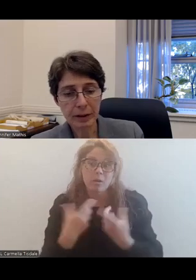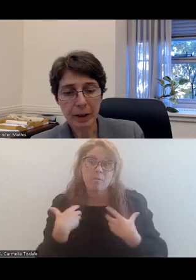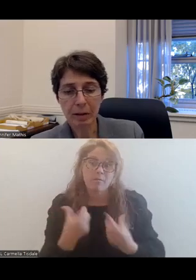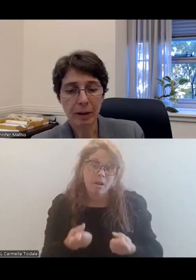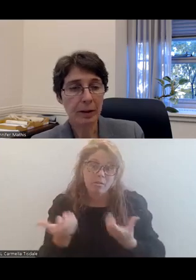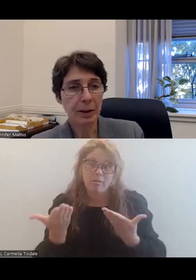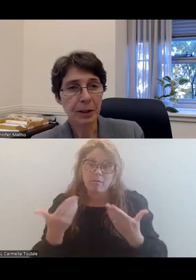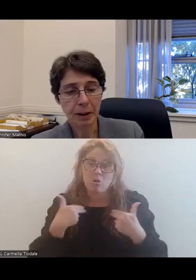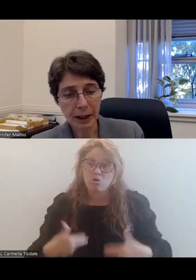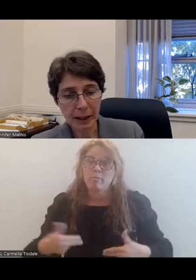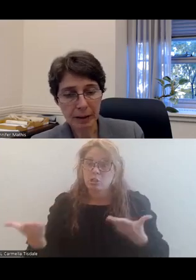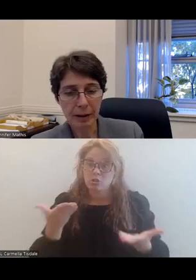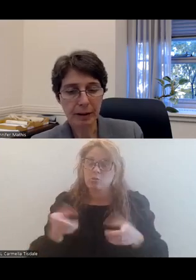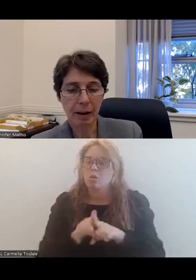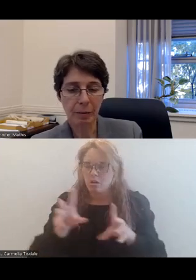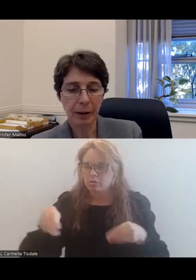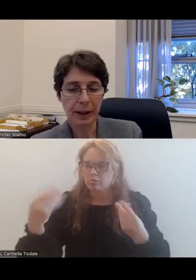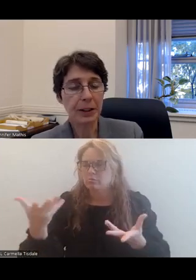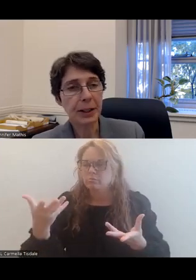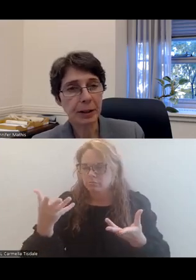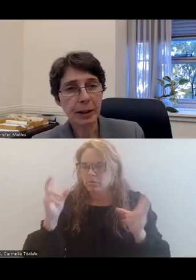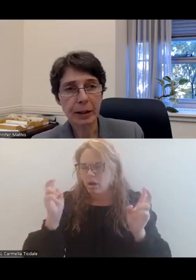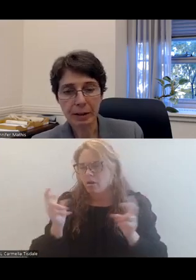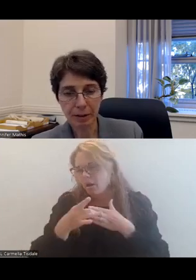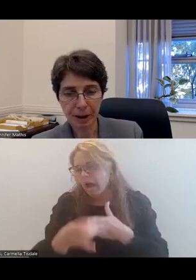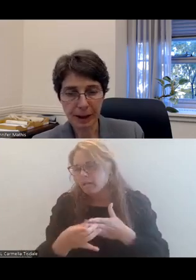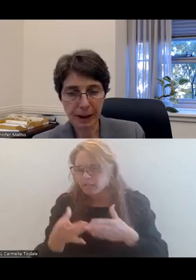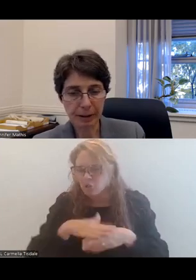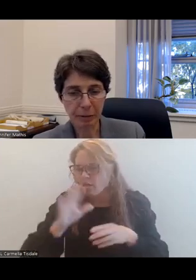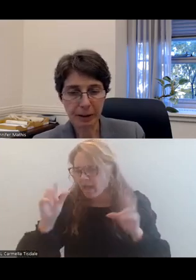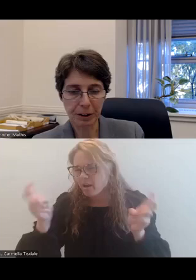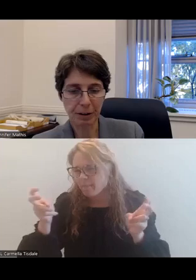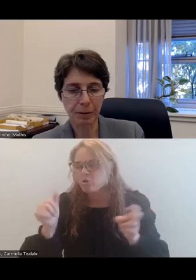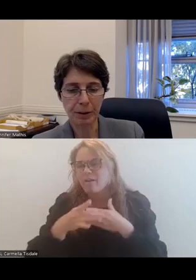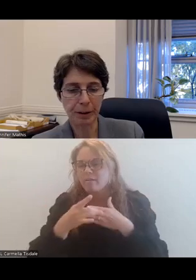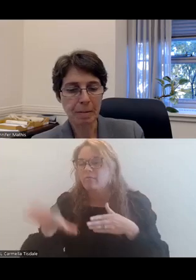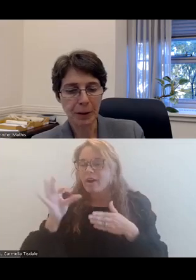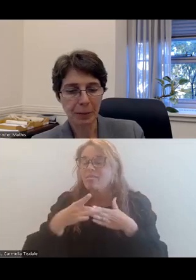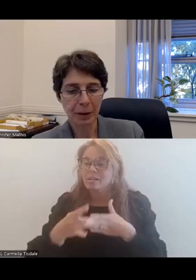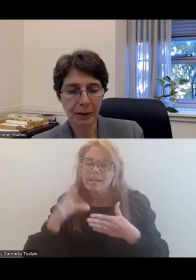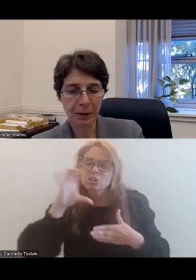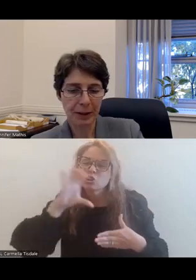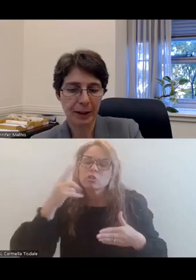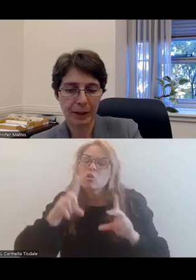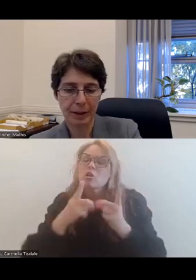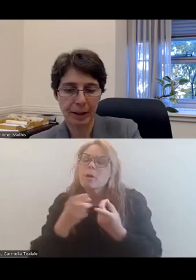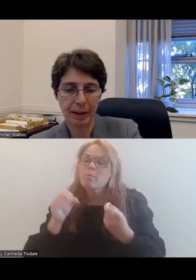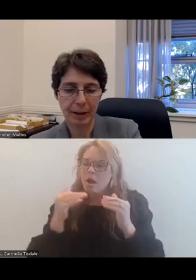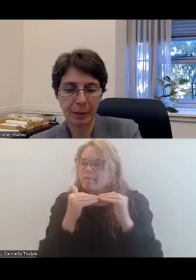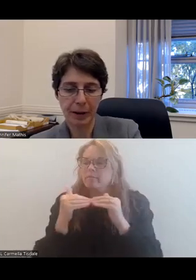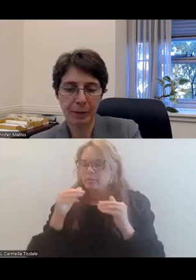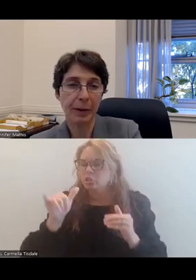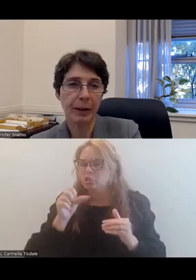services, we also issued guidance on this topic last year, and you can find that guidance by searching for the Department of Justice